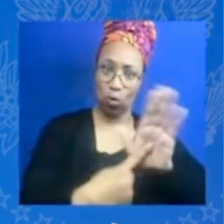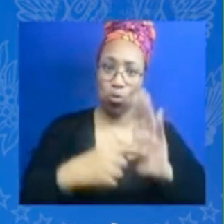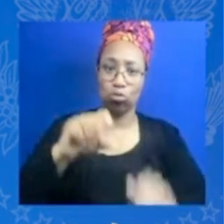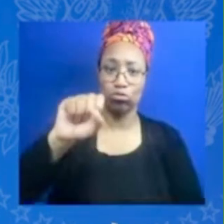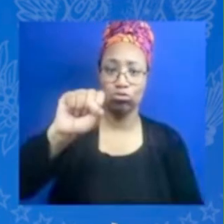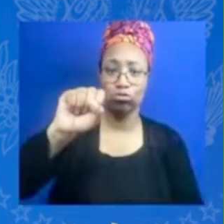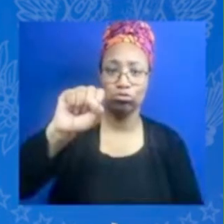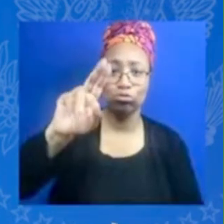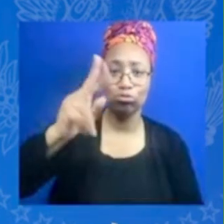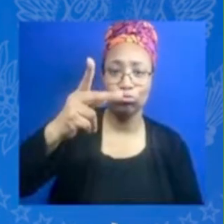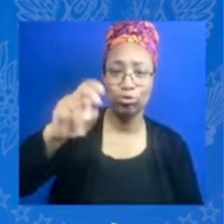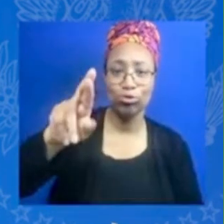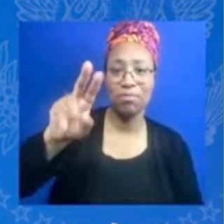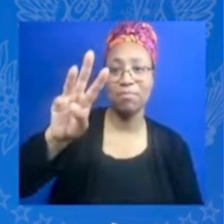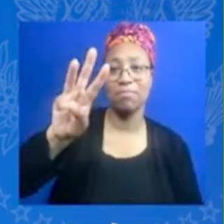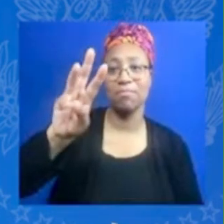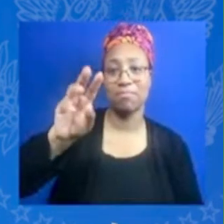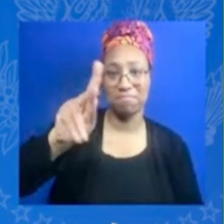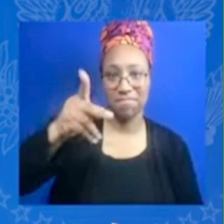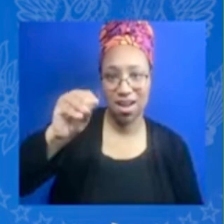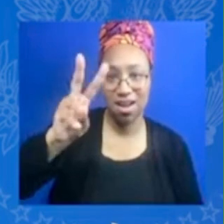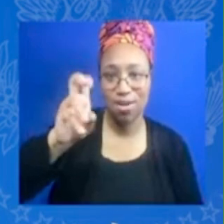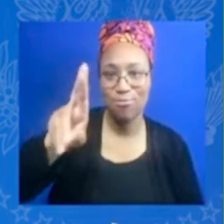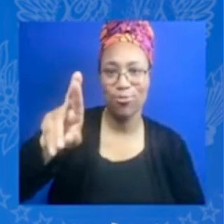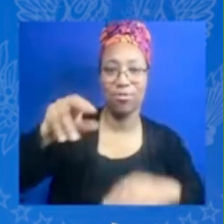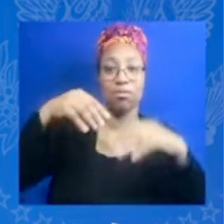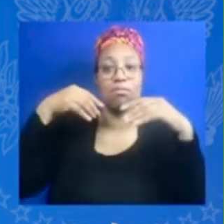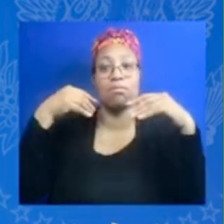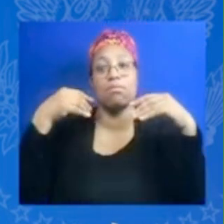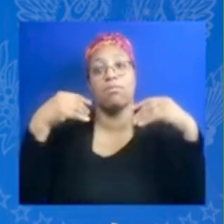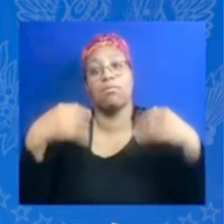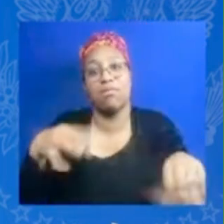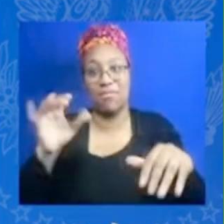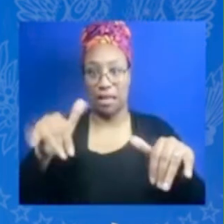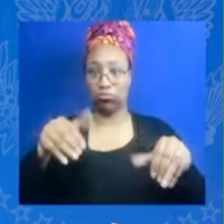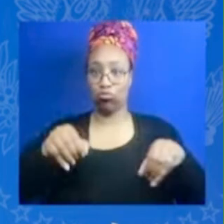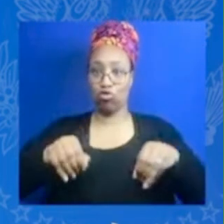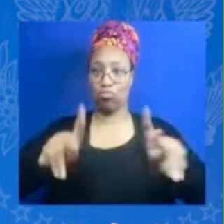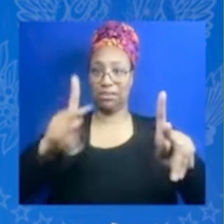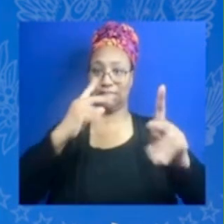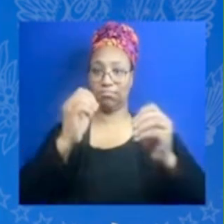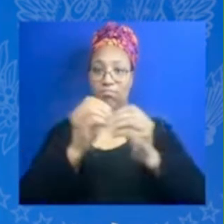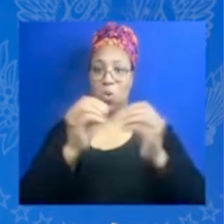have a place in business feminine intuition i agree that's amazing that's beautiful